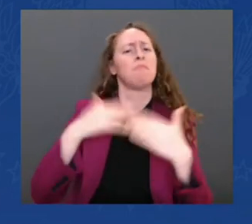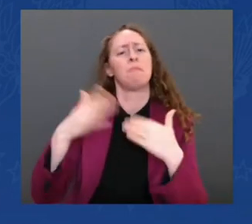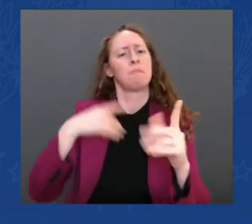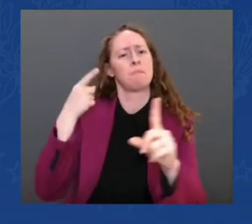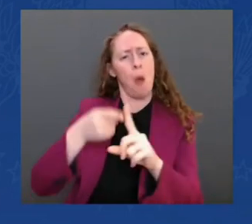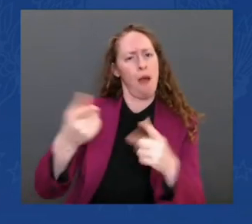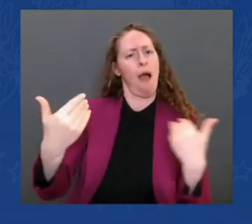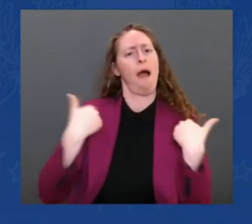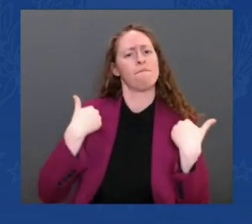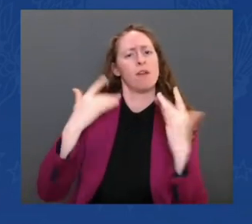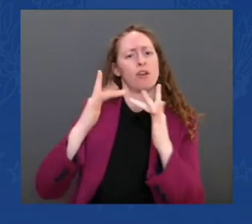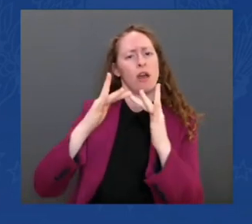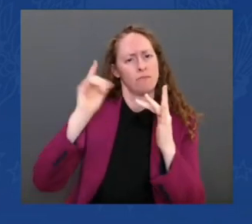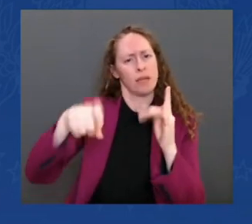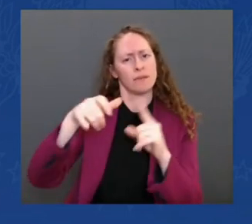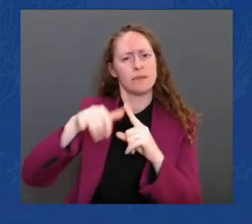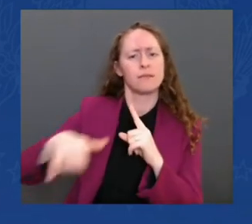when